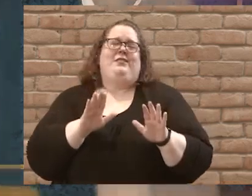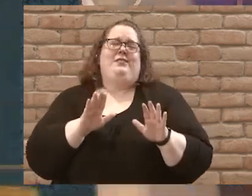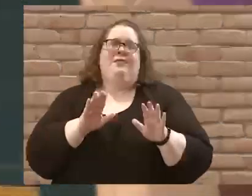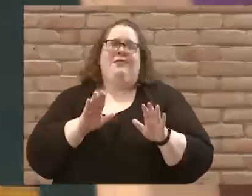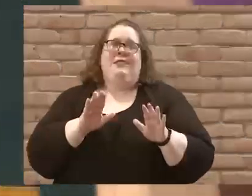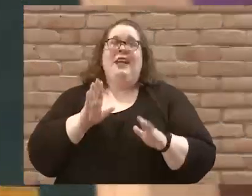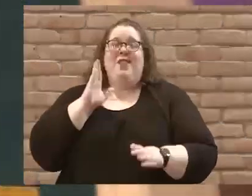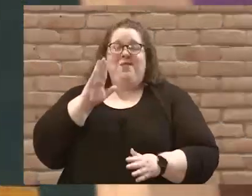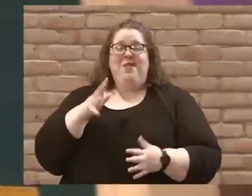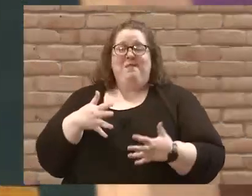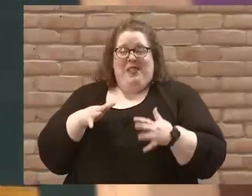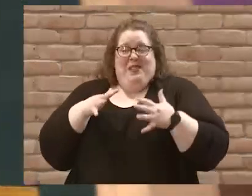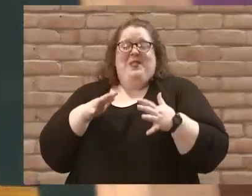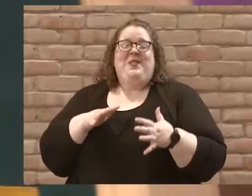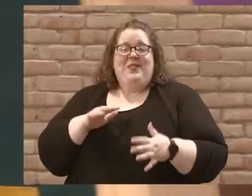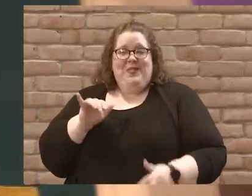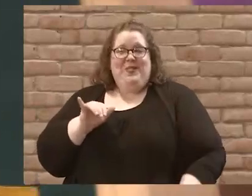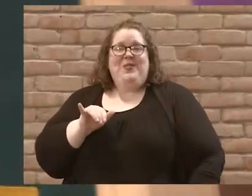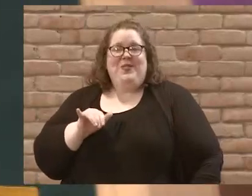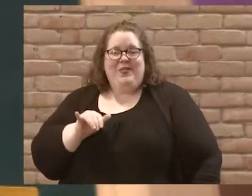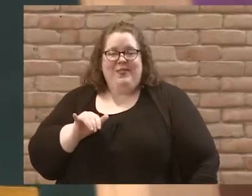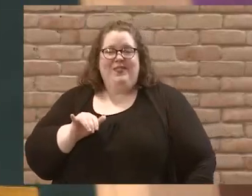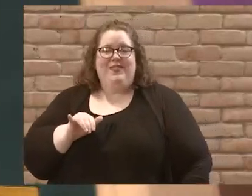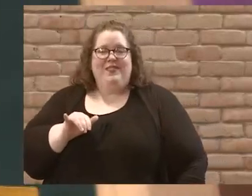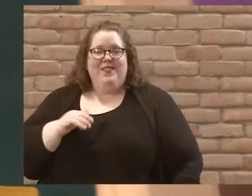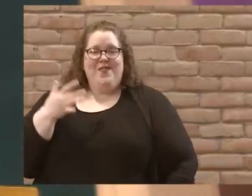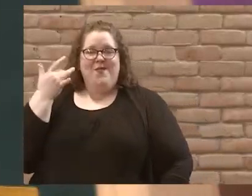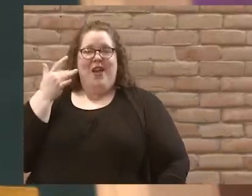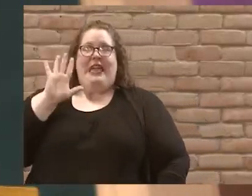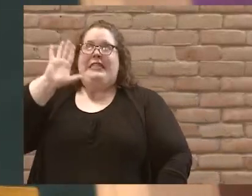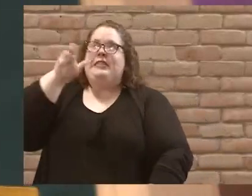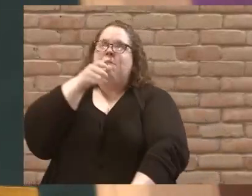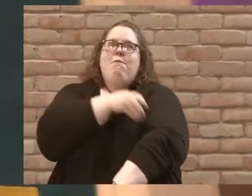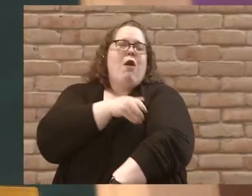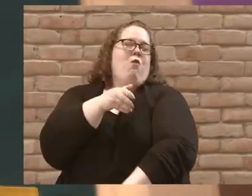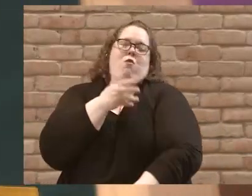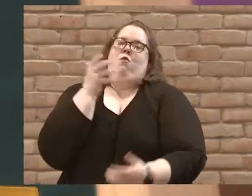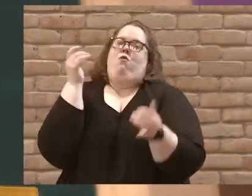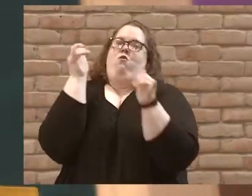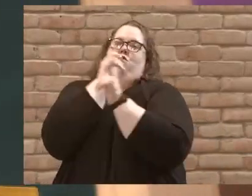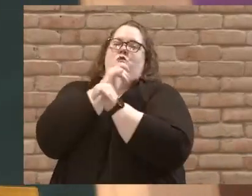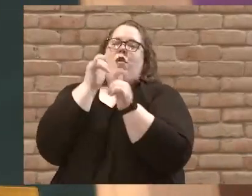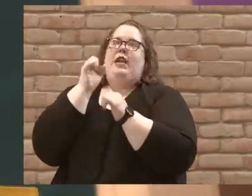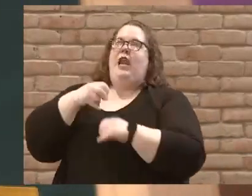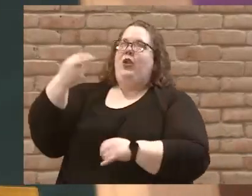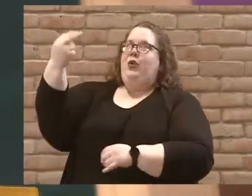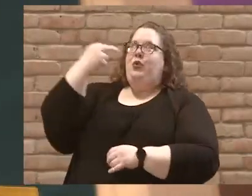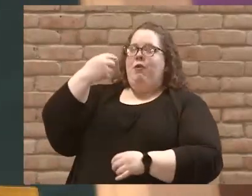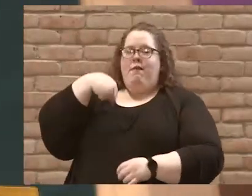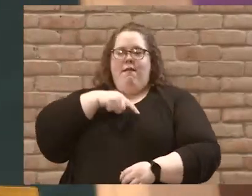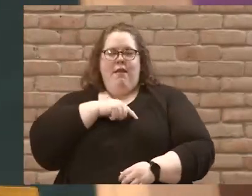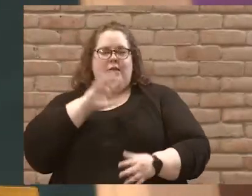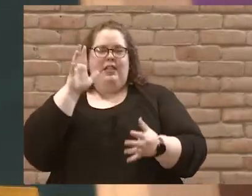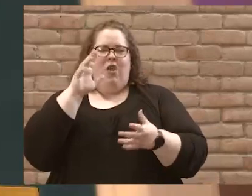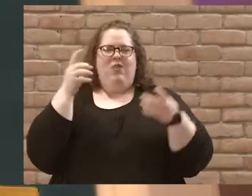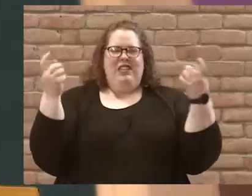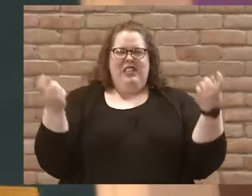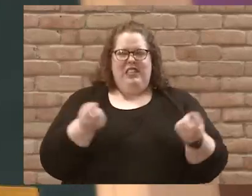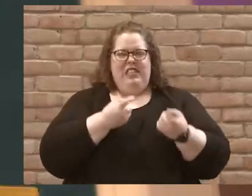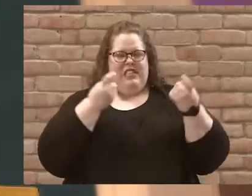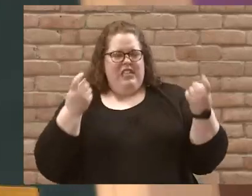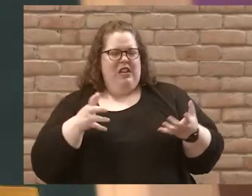unnerving because of his power to look at us in our storm of sin